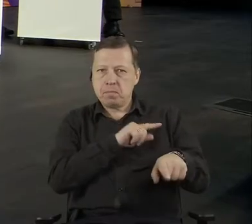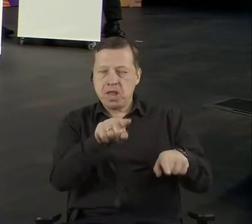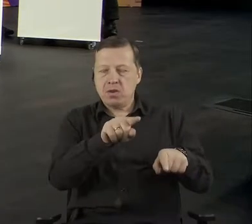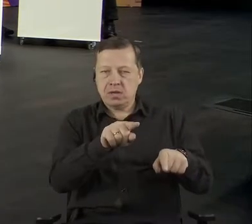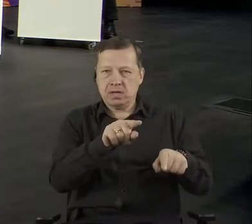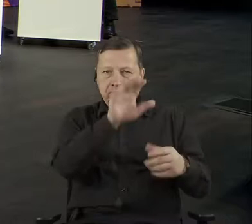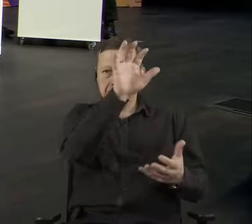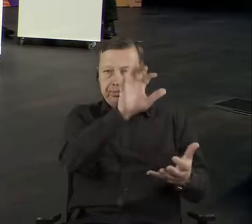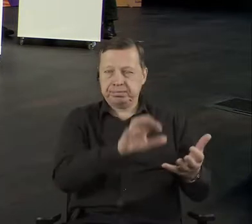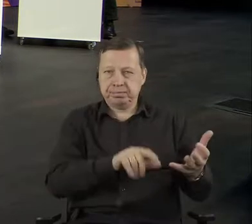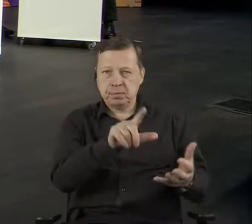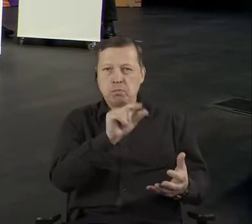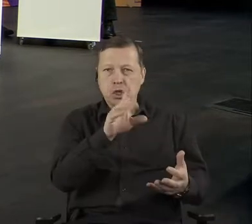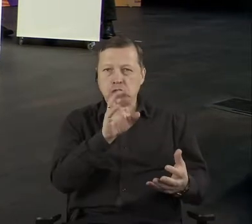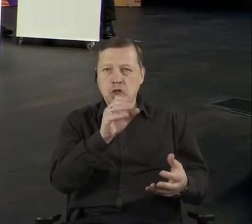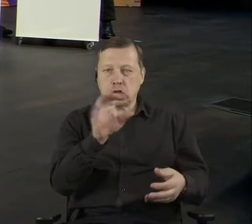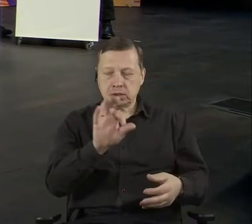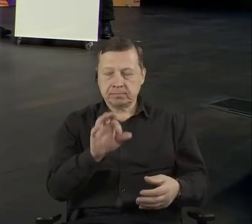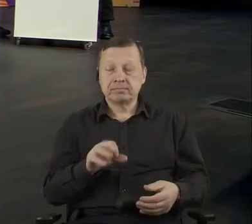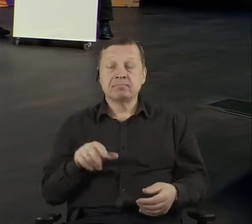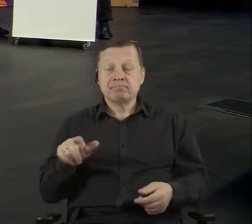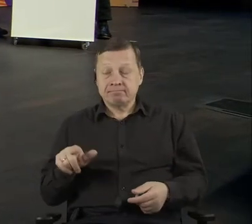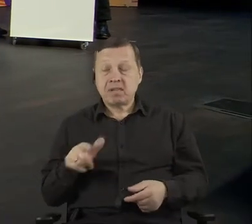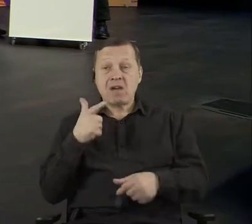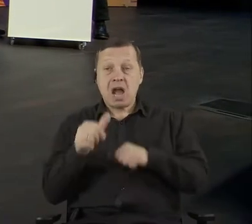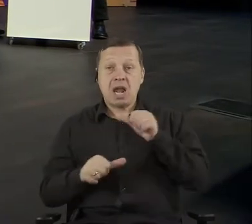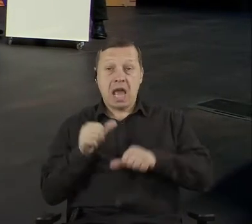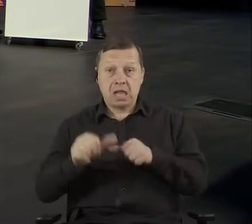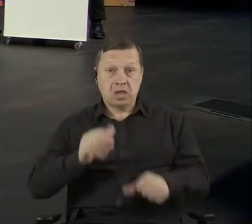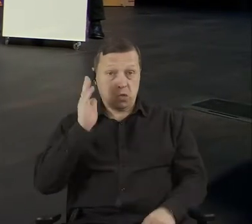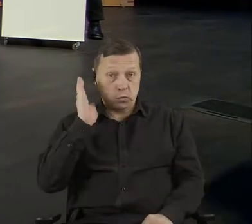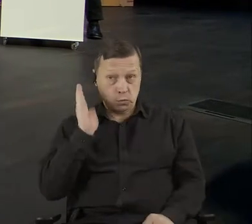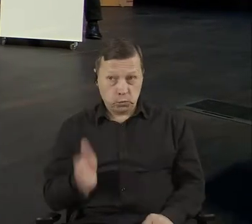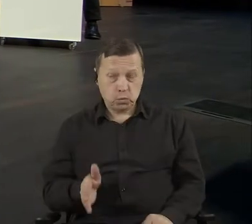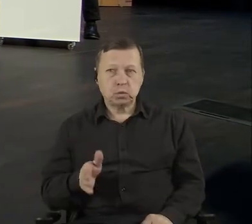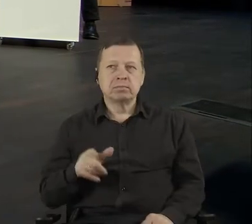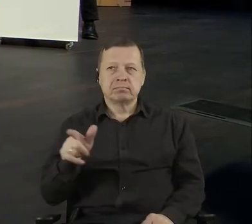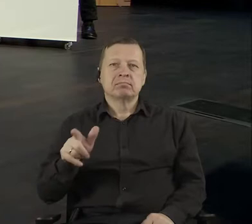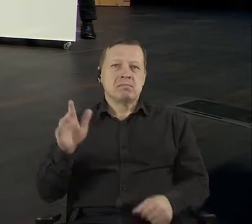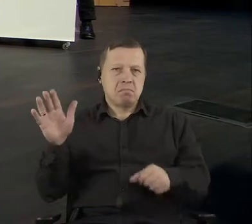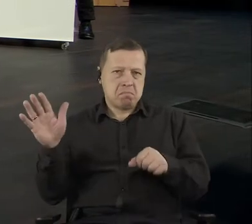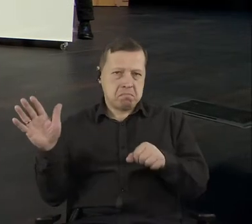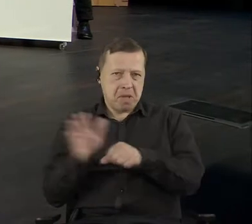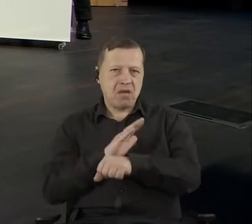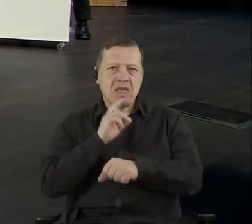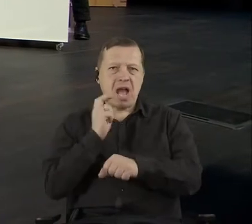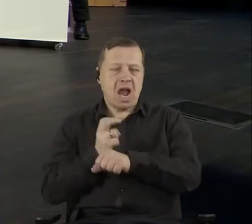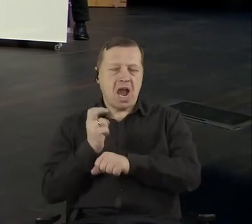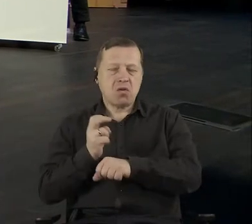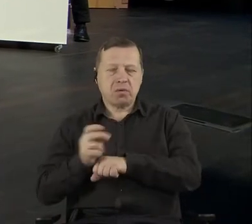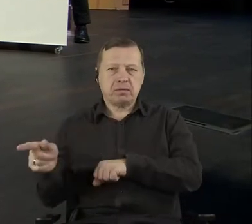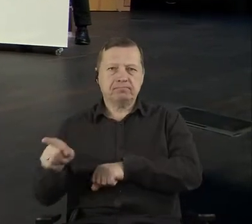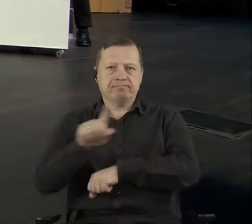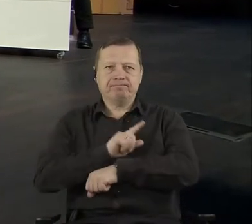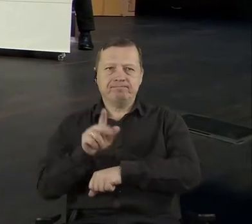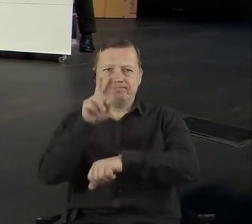when the process of monitoring is absolutely optimized, when the system could